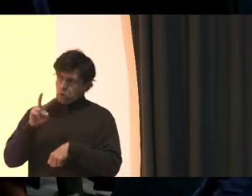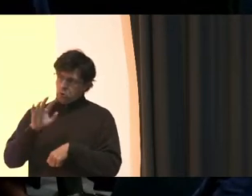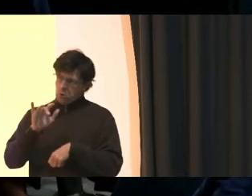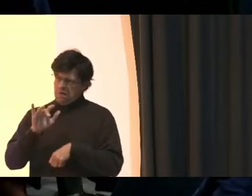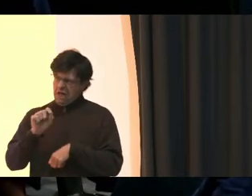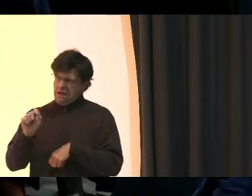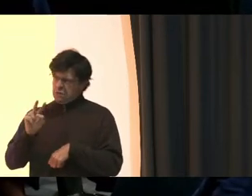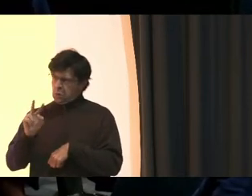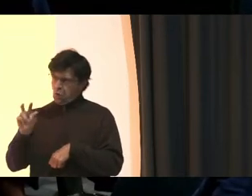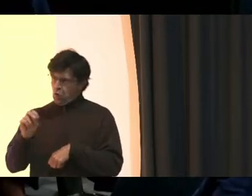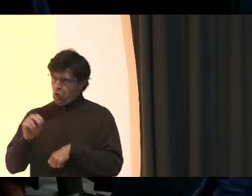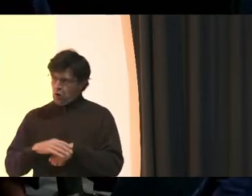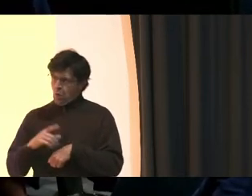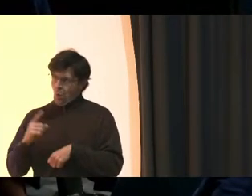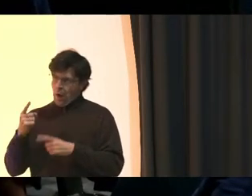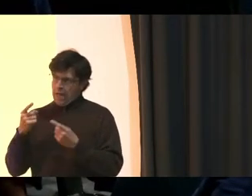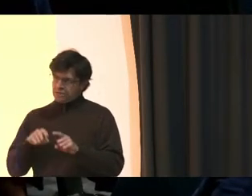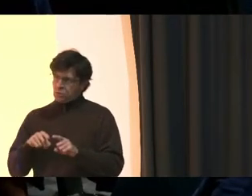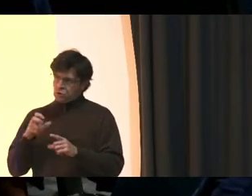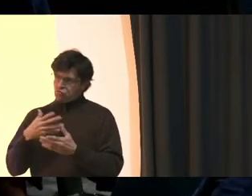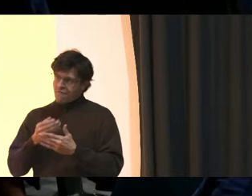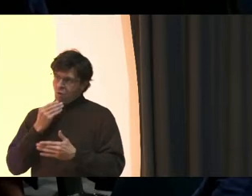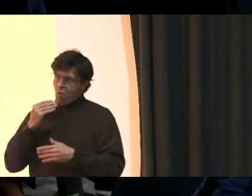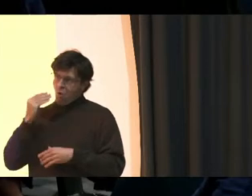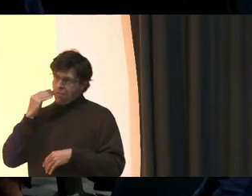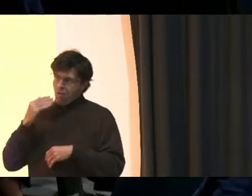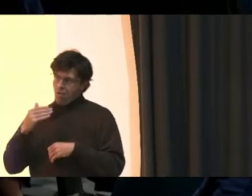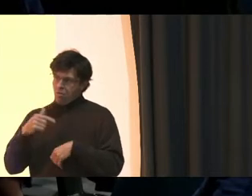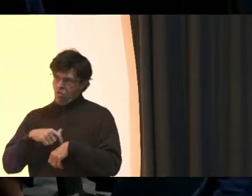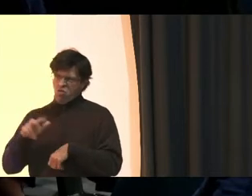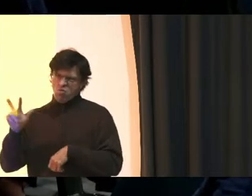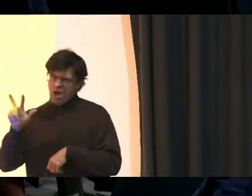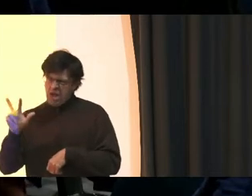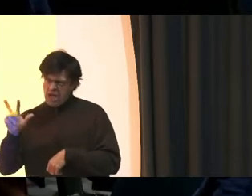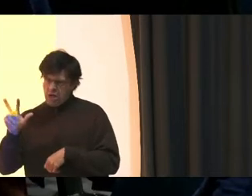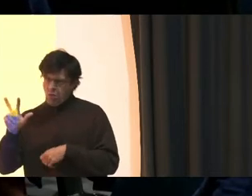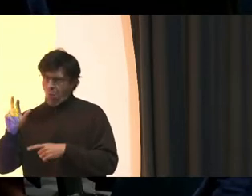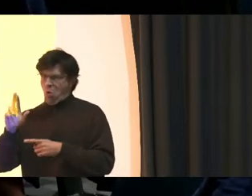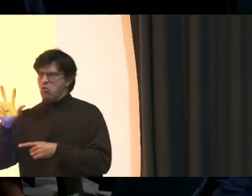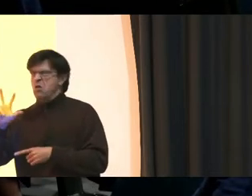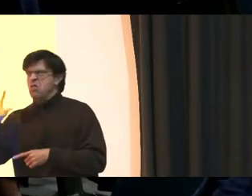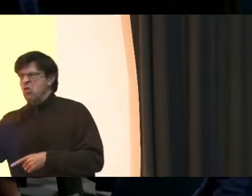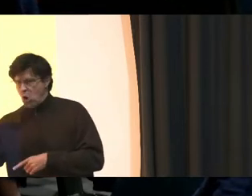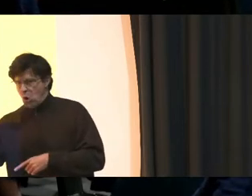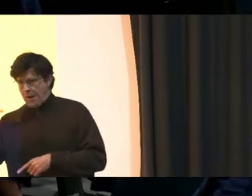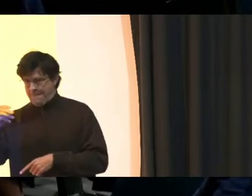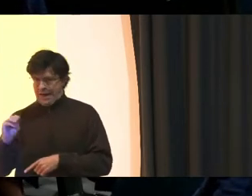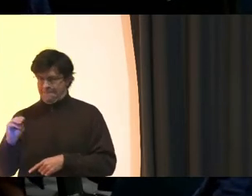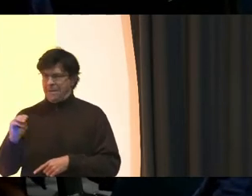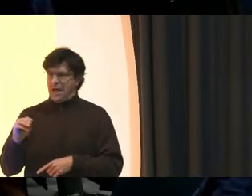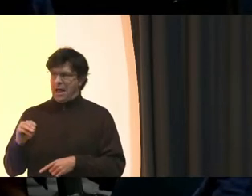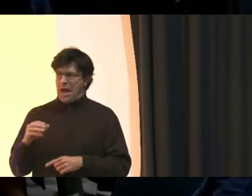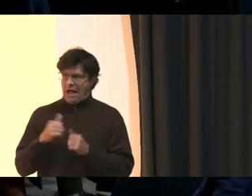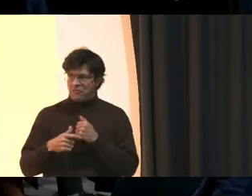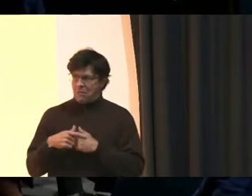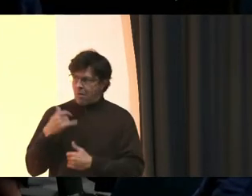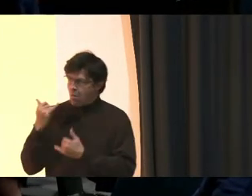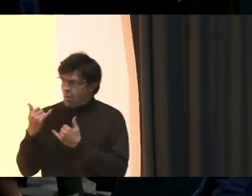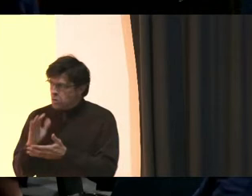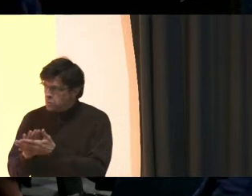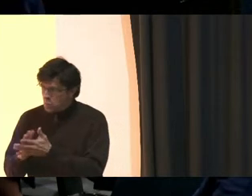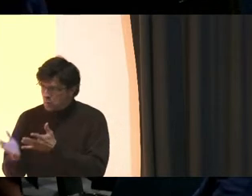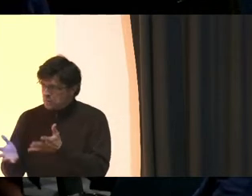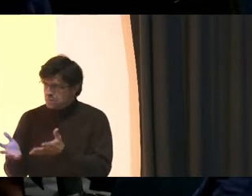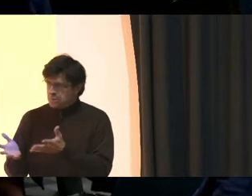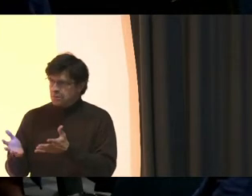2.30 There was an instance where she got home At 3 o'clock at 3.30 p.m. And each time I've called the school